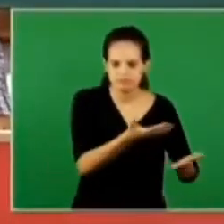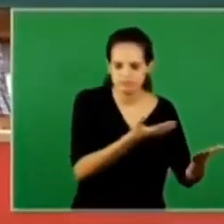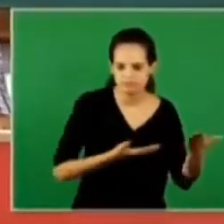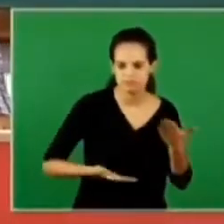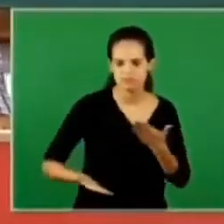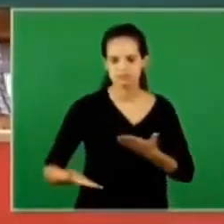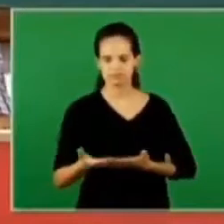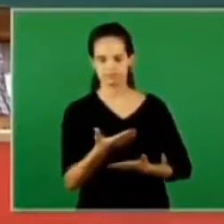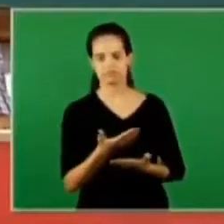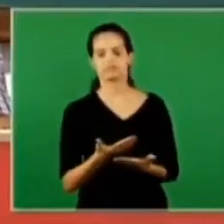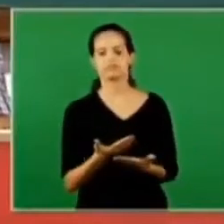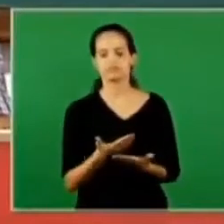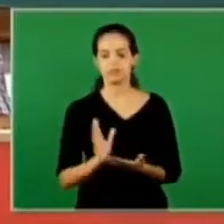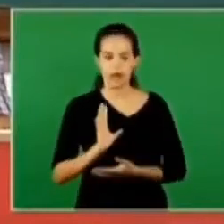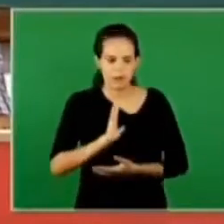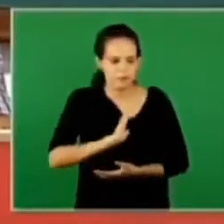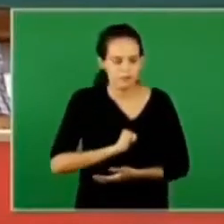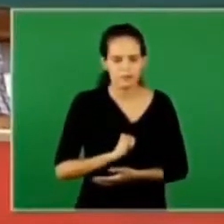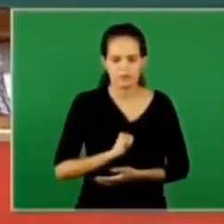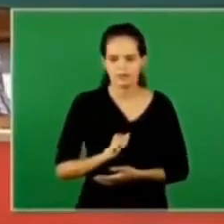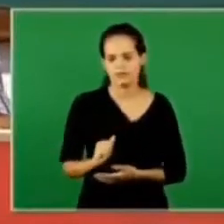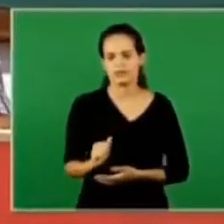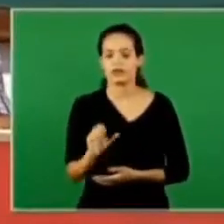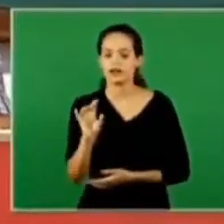and we have love for one another